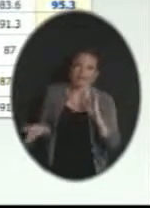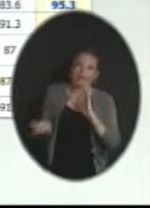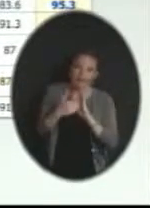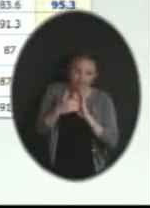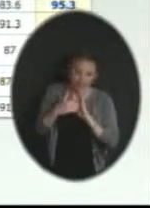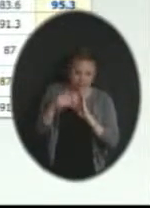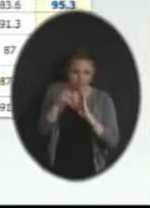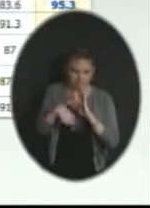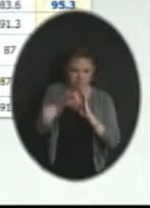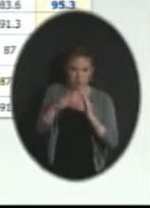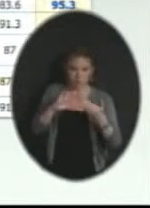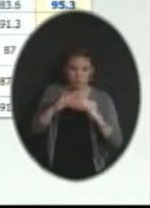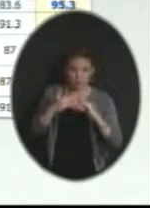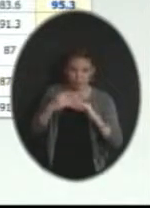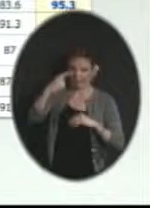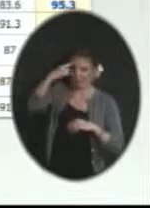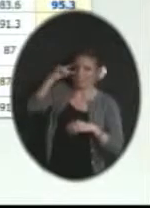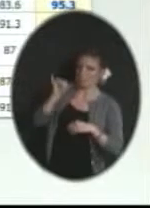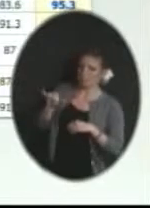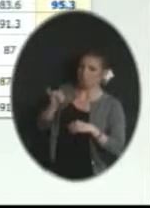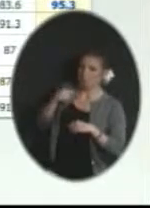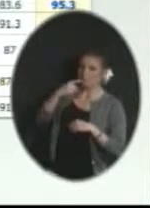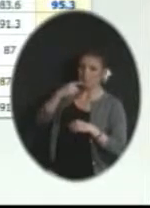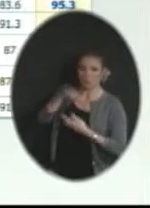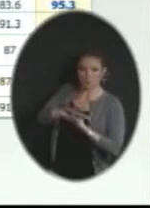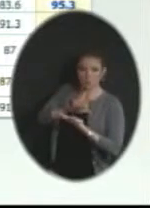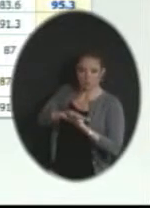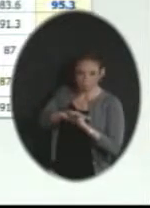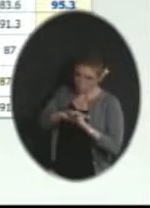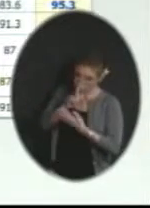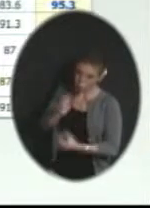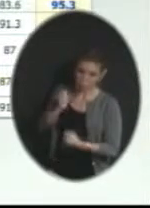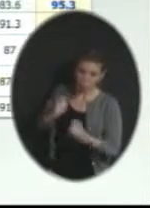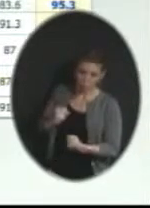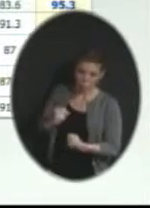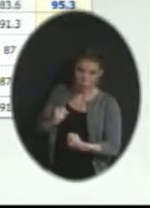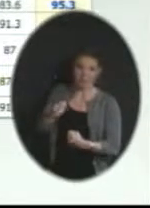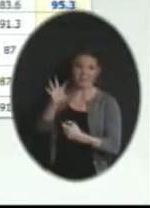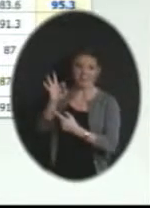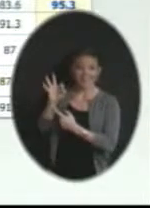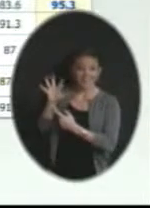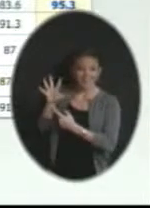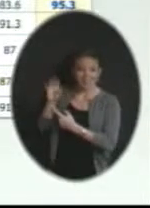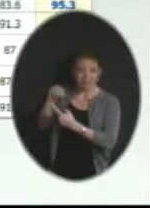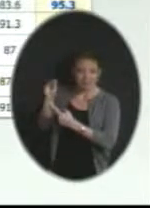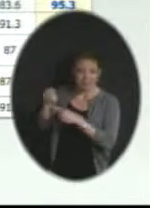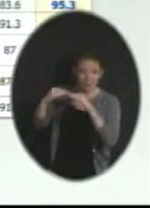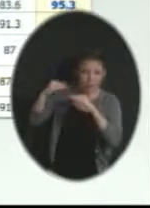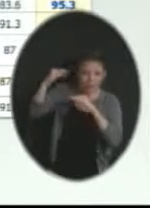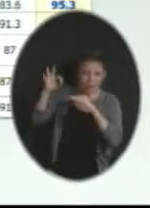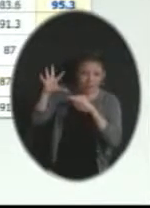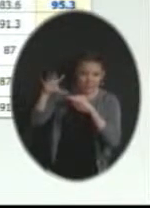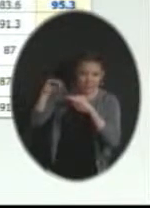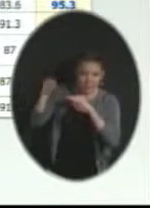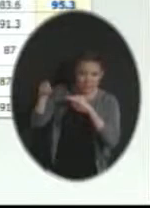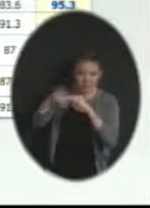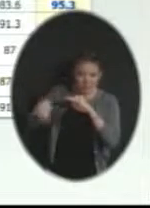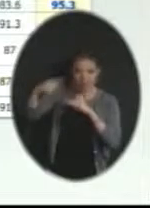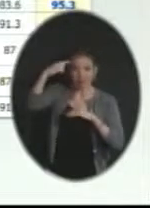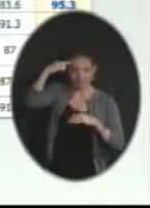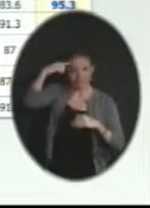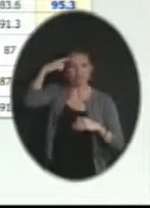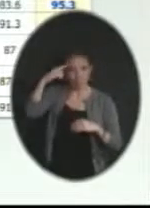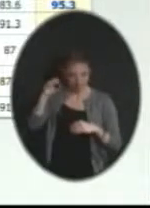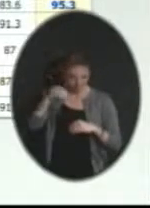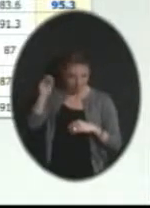community when we think about our public schools. And you can see that 95%, over 95% think that the Olathe